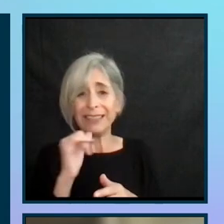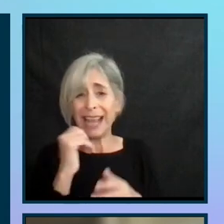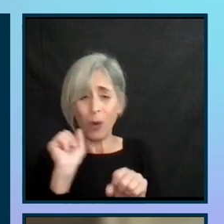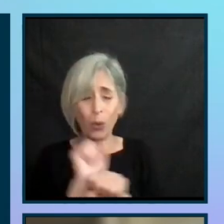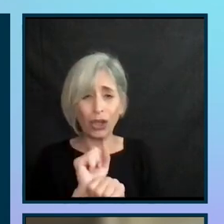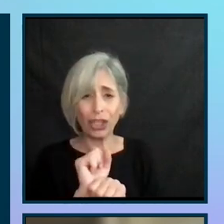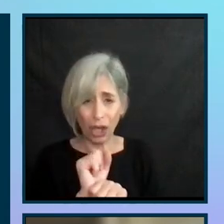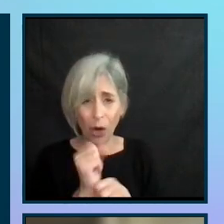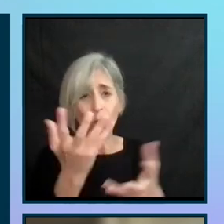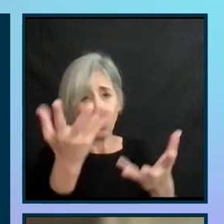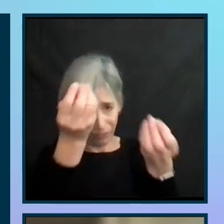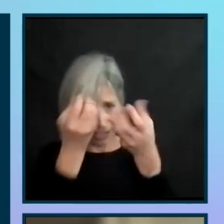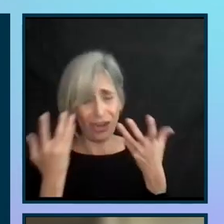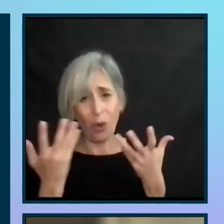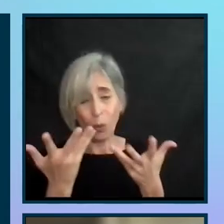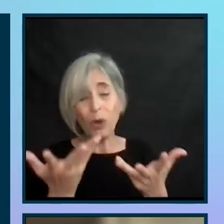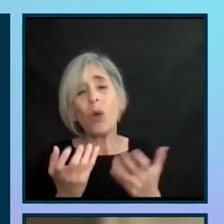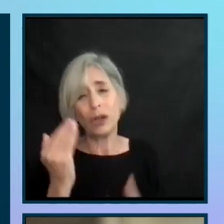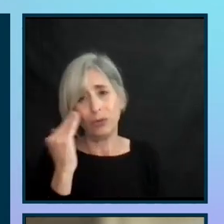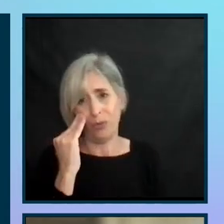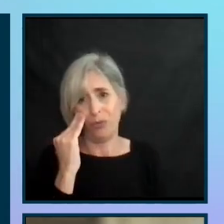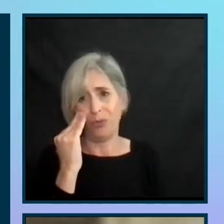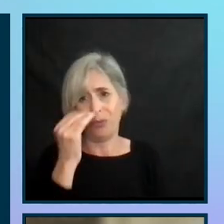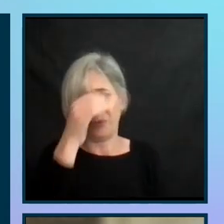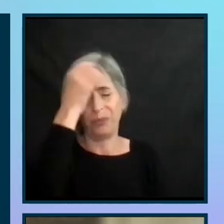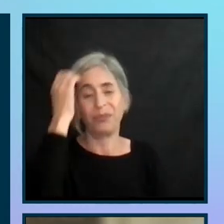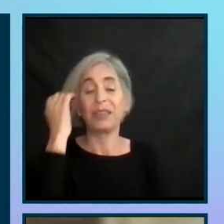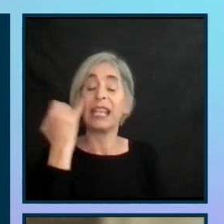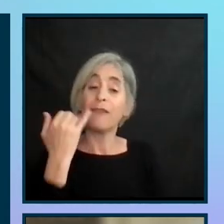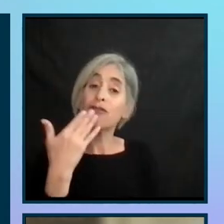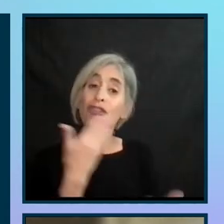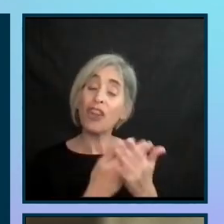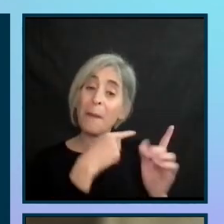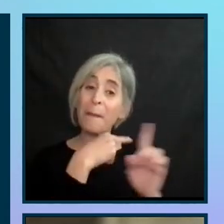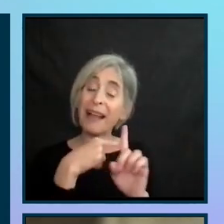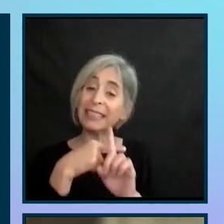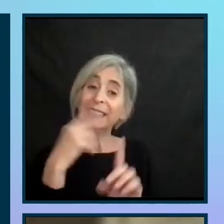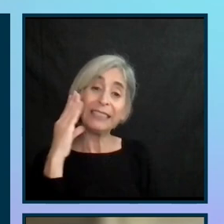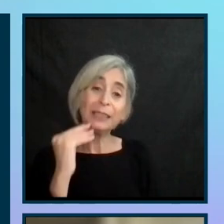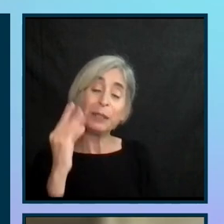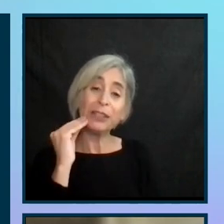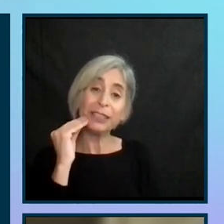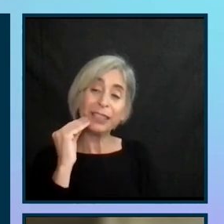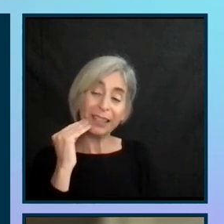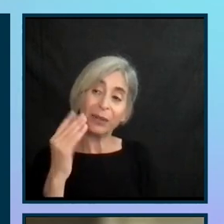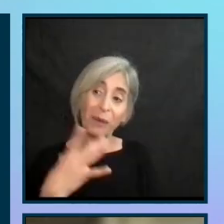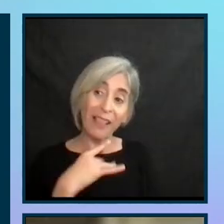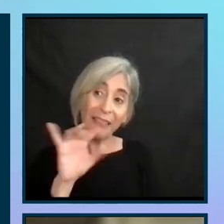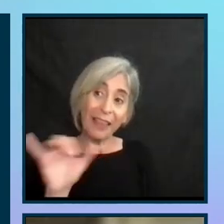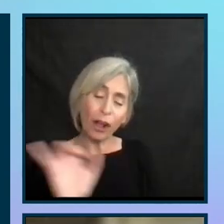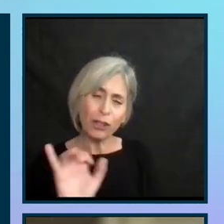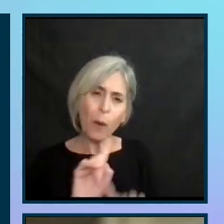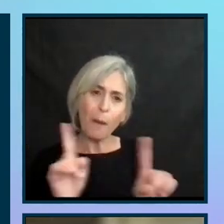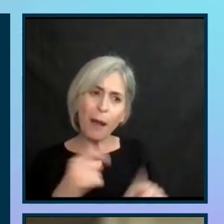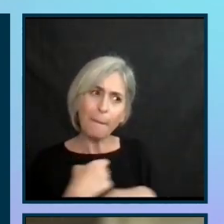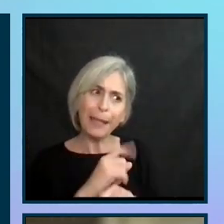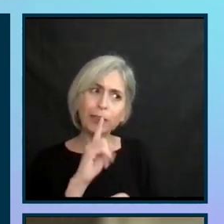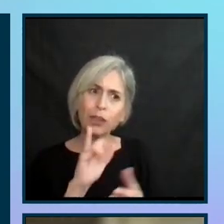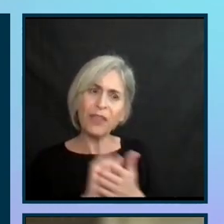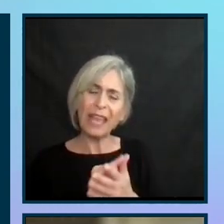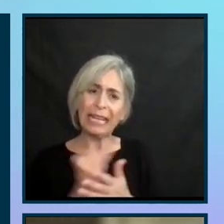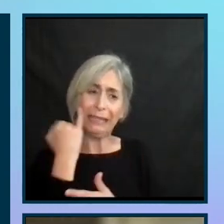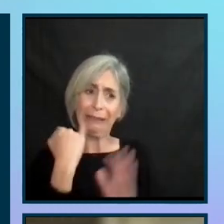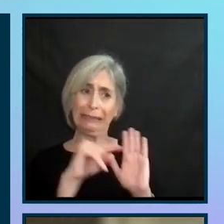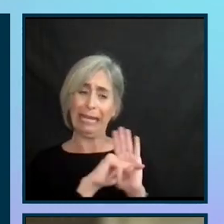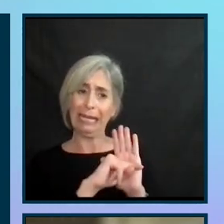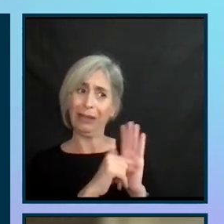correctly, we want to know. If something is working well, and you like it, those stories are also nice. But we really do want to make sure that, you know, the stuff